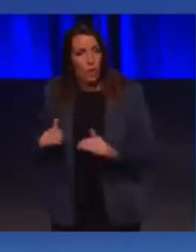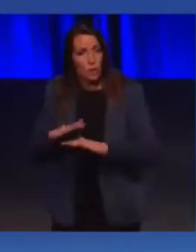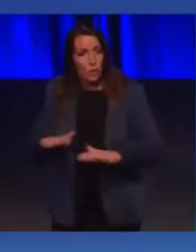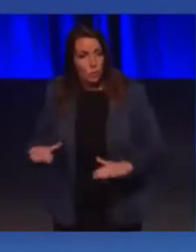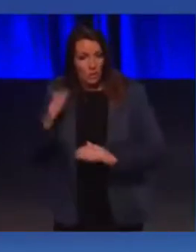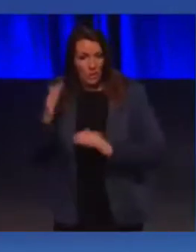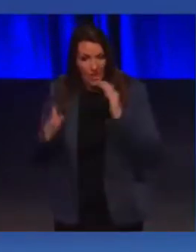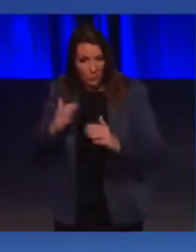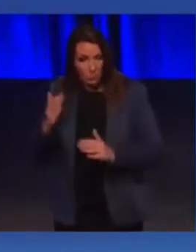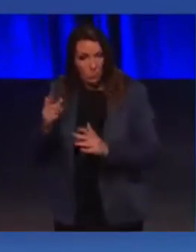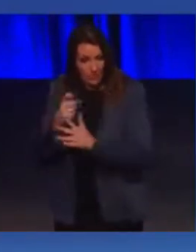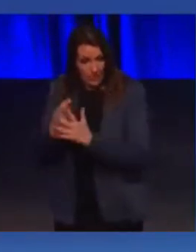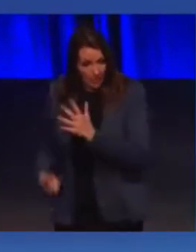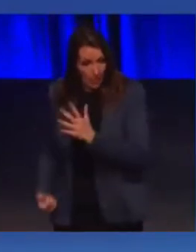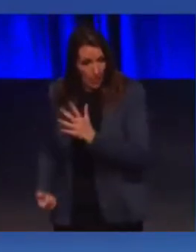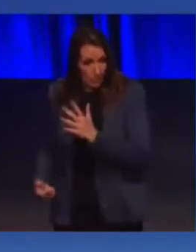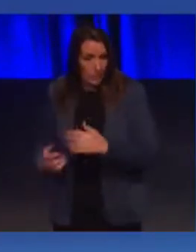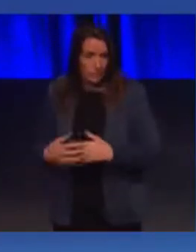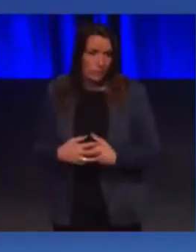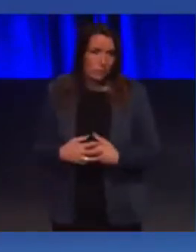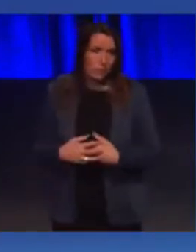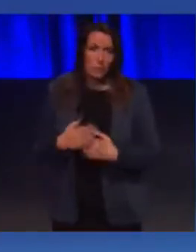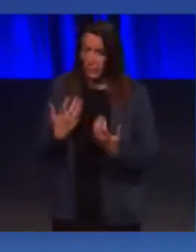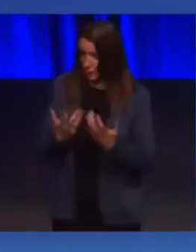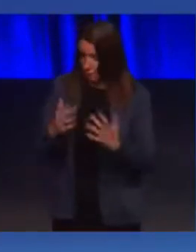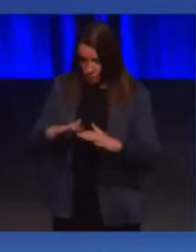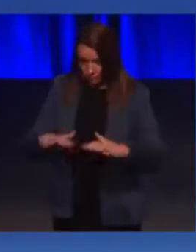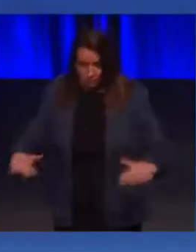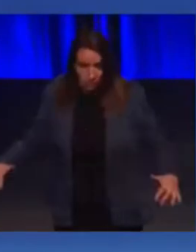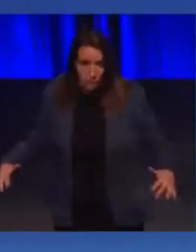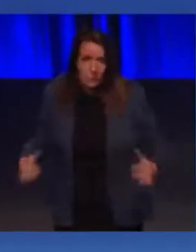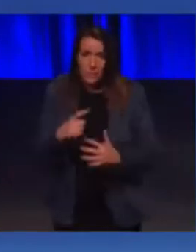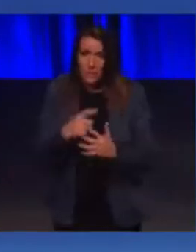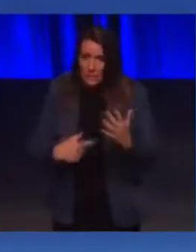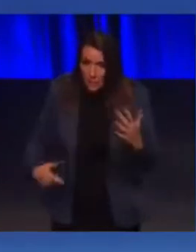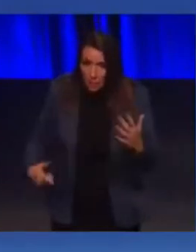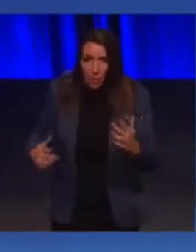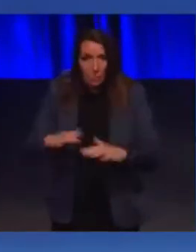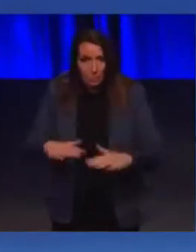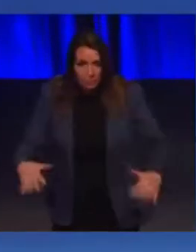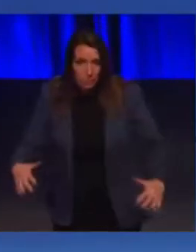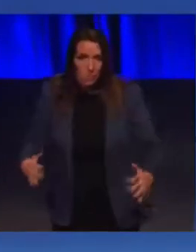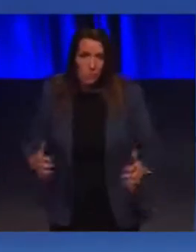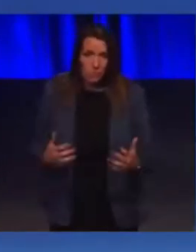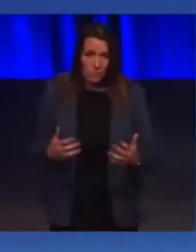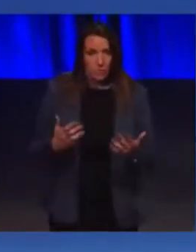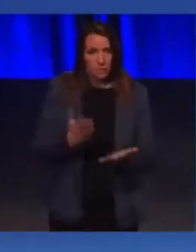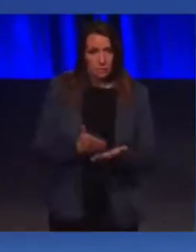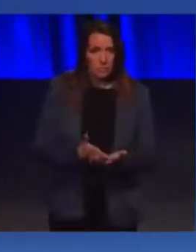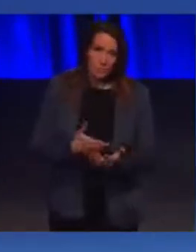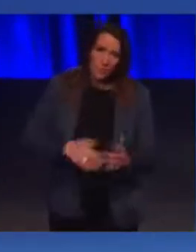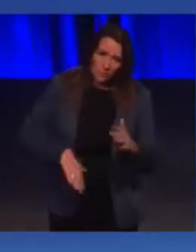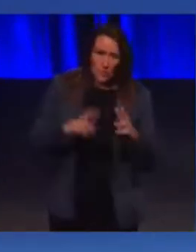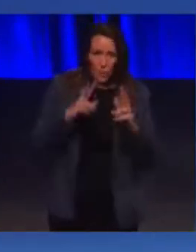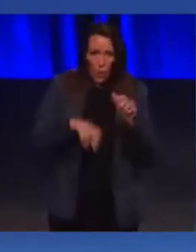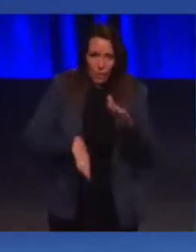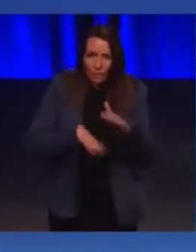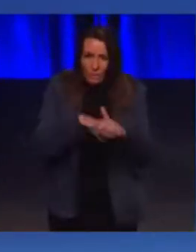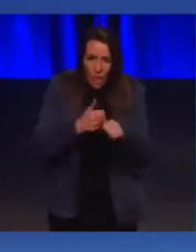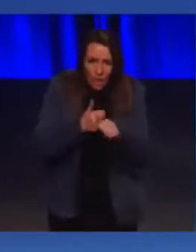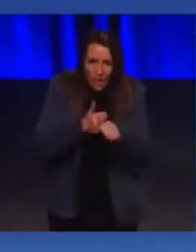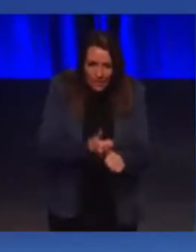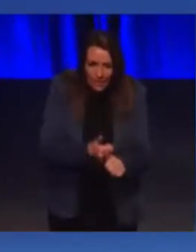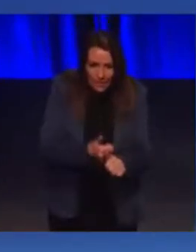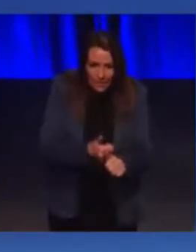And I had many, many children in front of me who were disabled and total assist is what we called the Met in Canada.